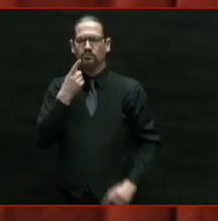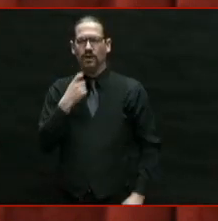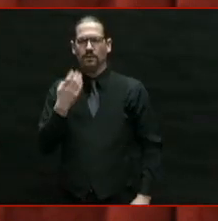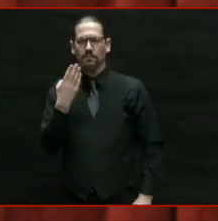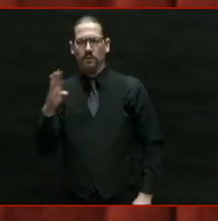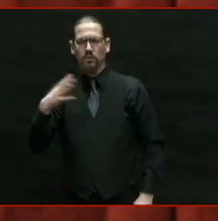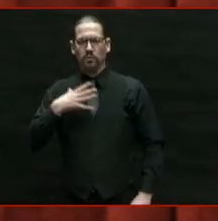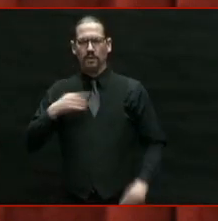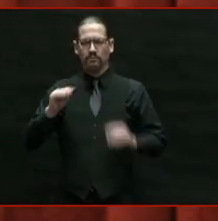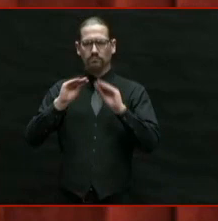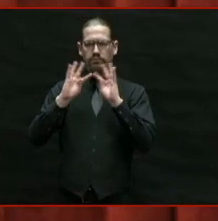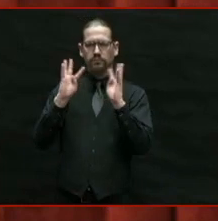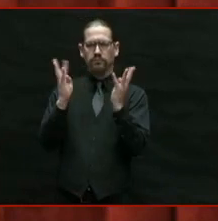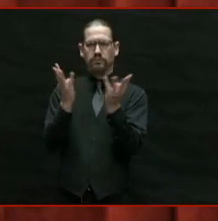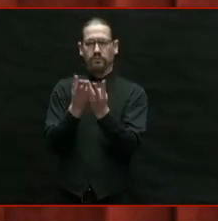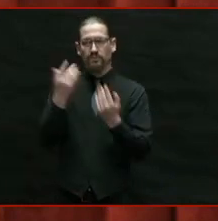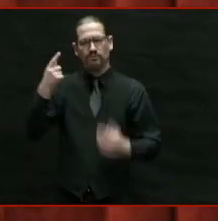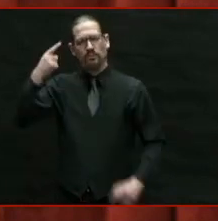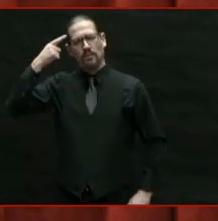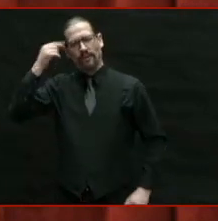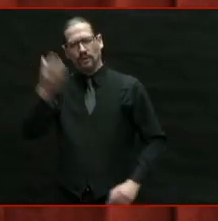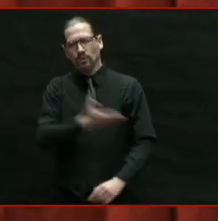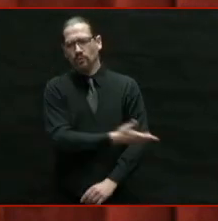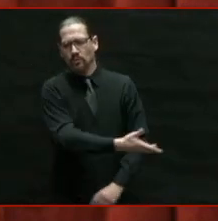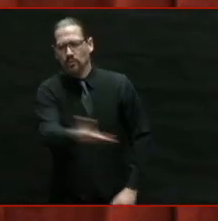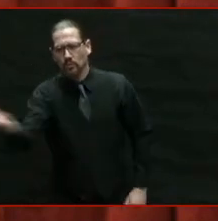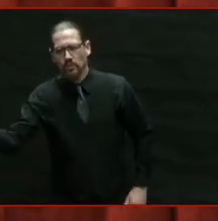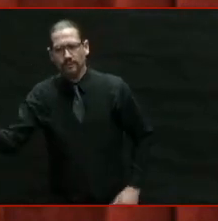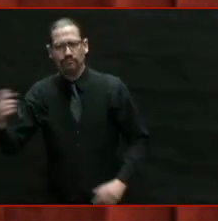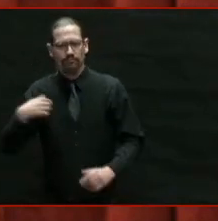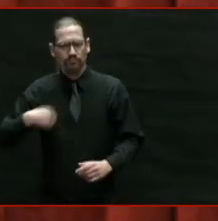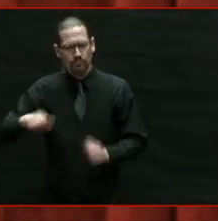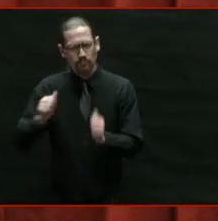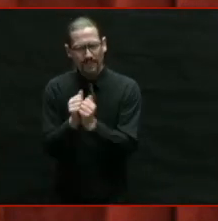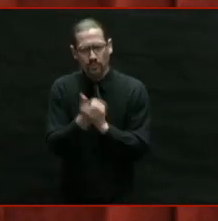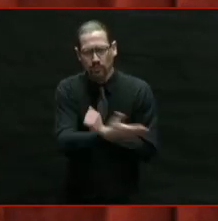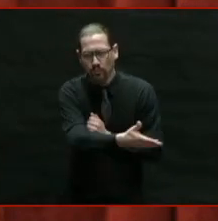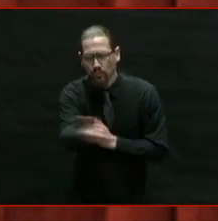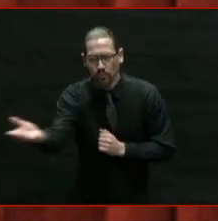2020 was indeed a year of heartbreak and struggle.